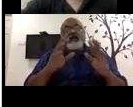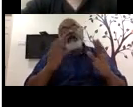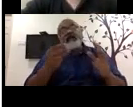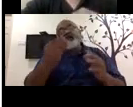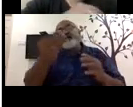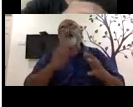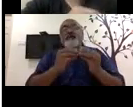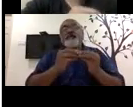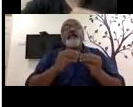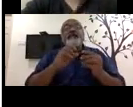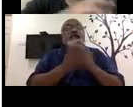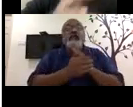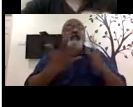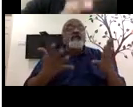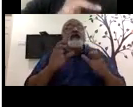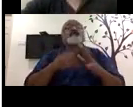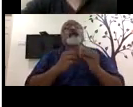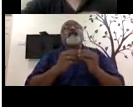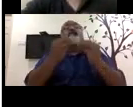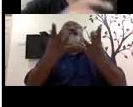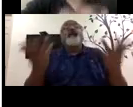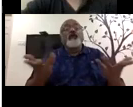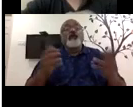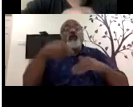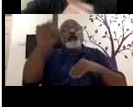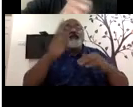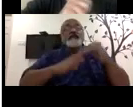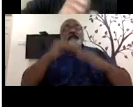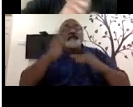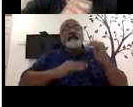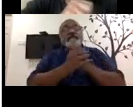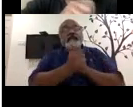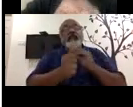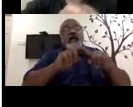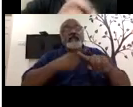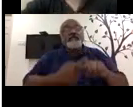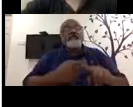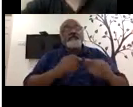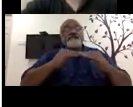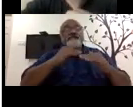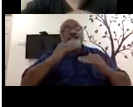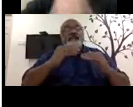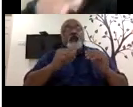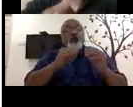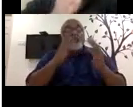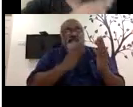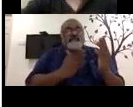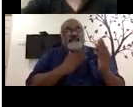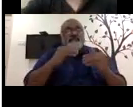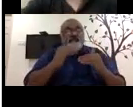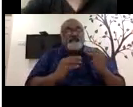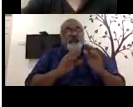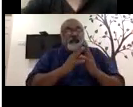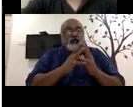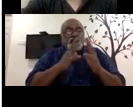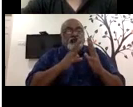up. And then when you, uh, take up, build your skills, learn programming, build your portfolio, show, show about